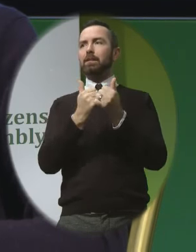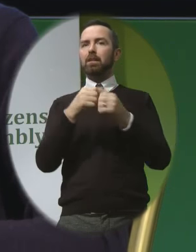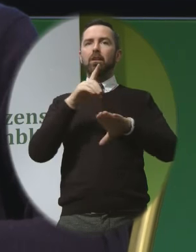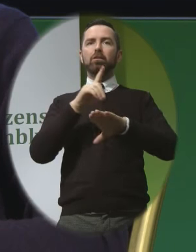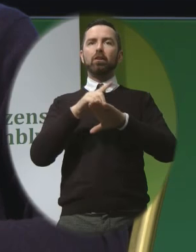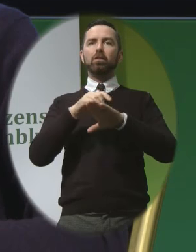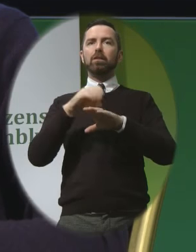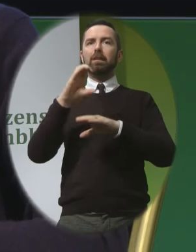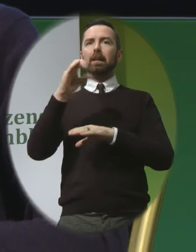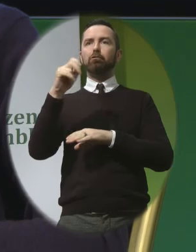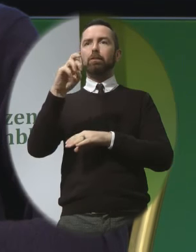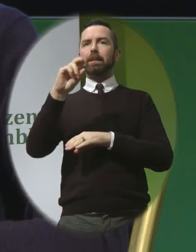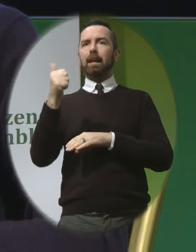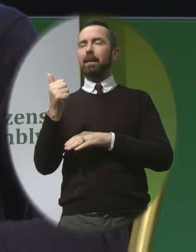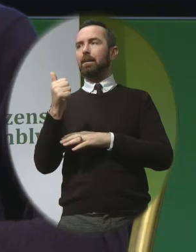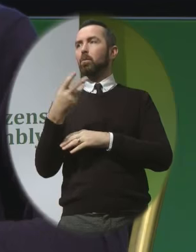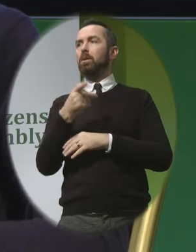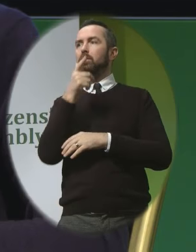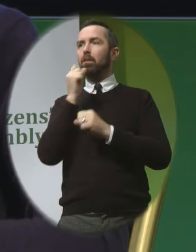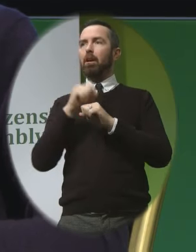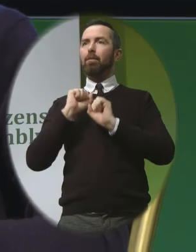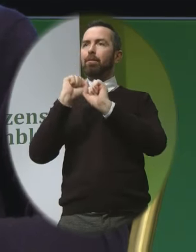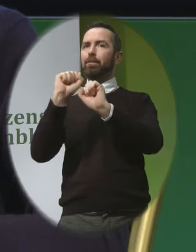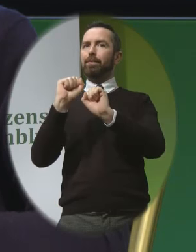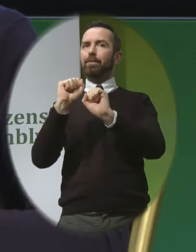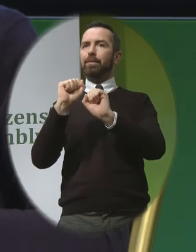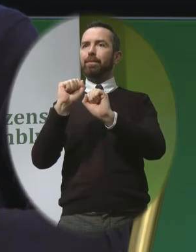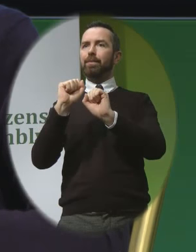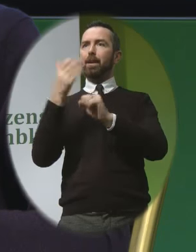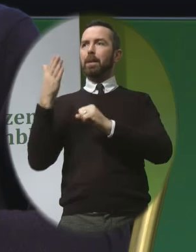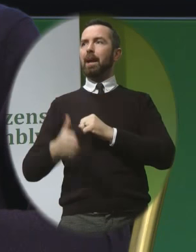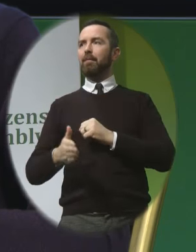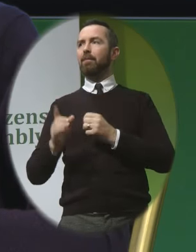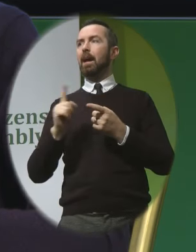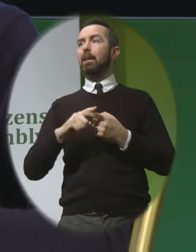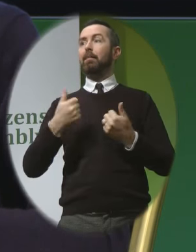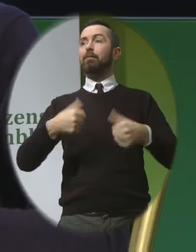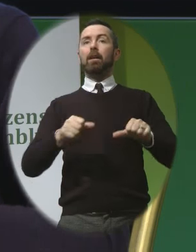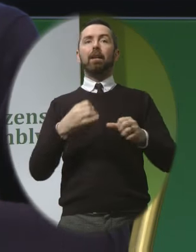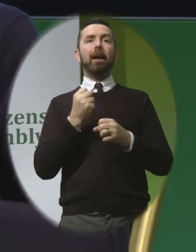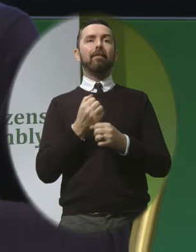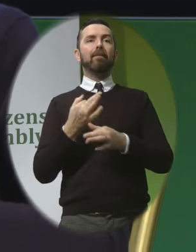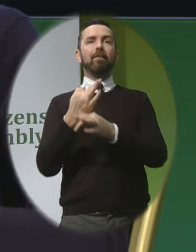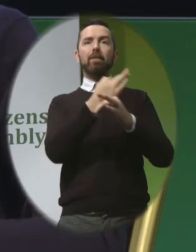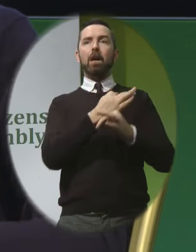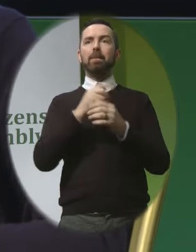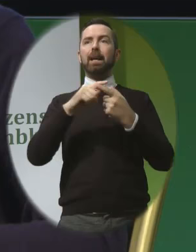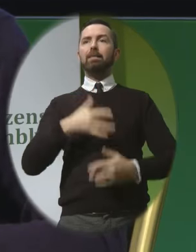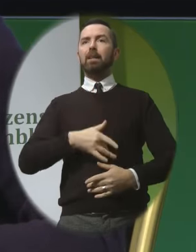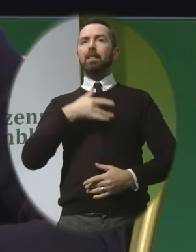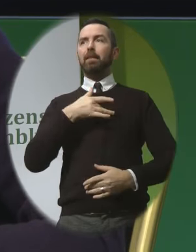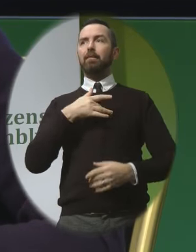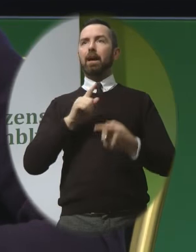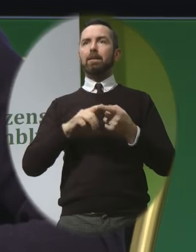Katrina Hinchian will speak on behalf of that organization and finally we have Family and Life and